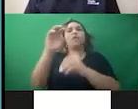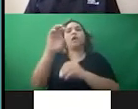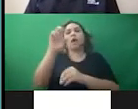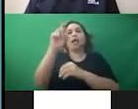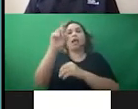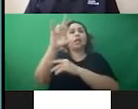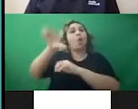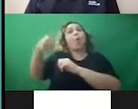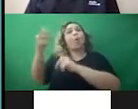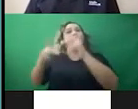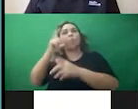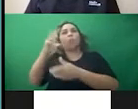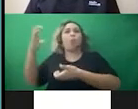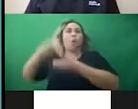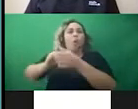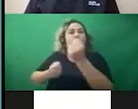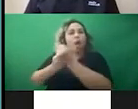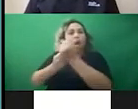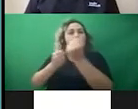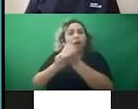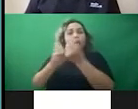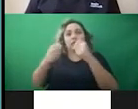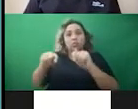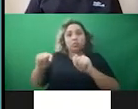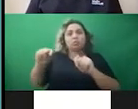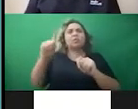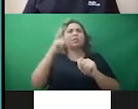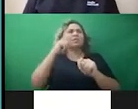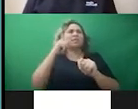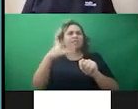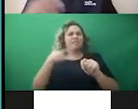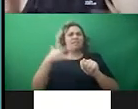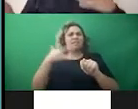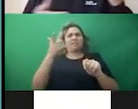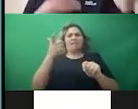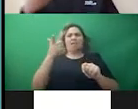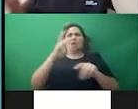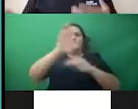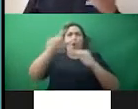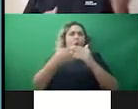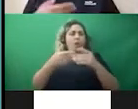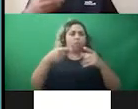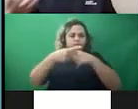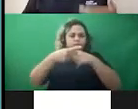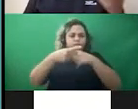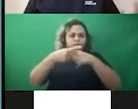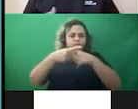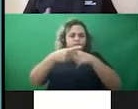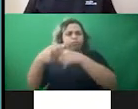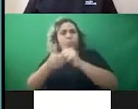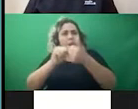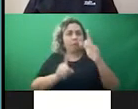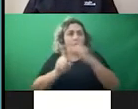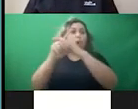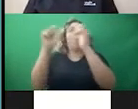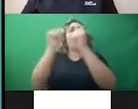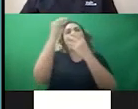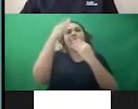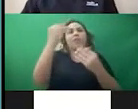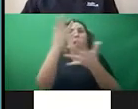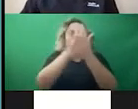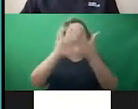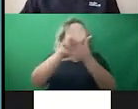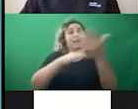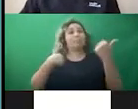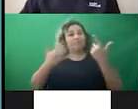and our own lived experiences grappling with issues of disinformation. So we're pulling from all of these things when we're building our analysis. And I'm just really